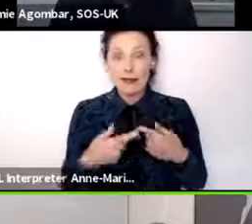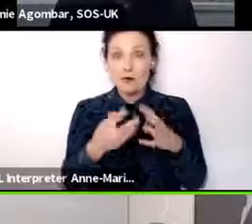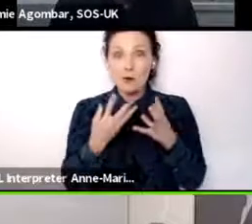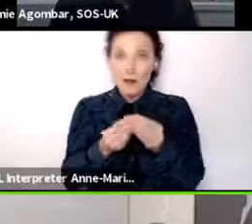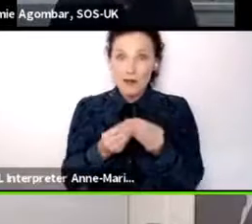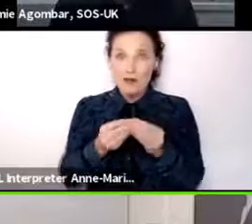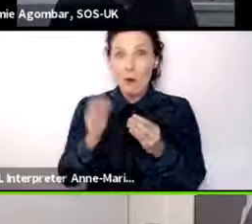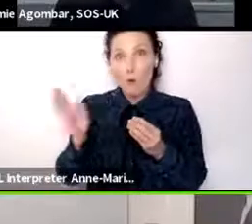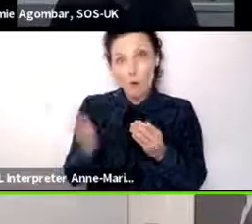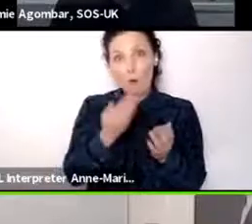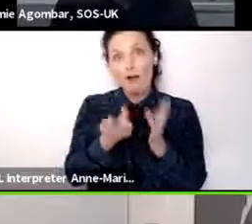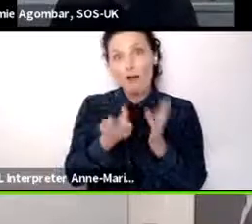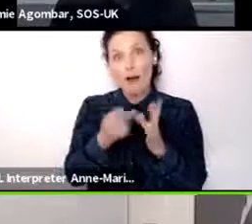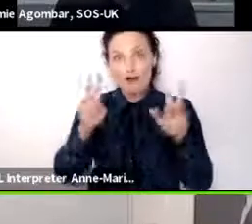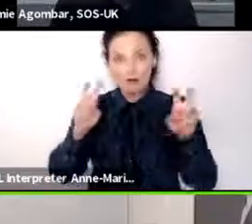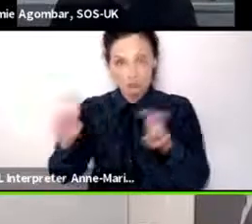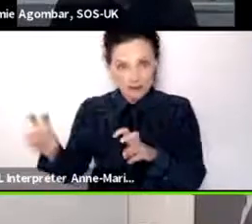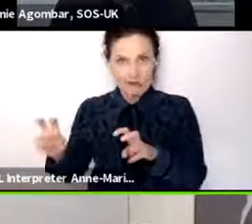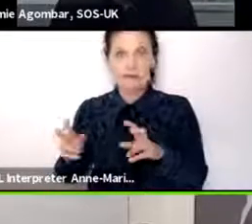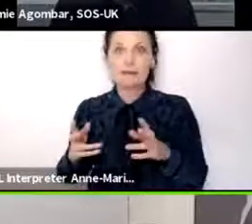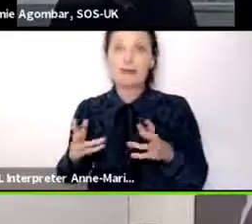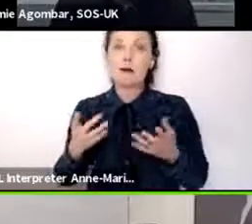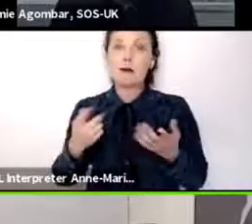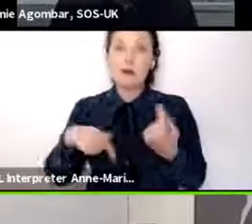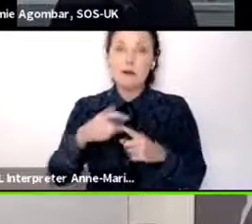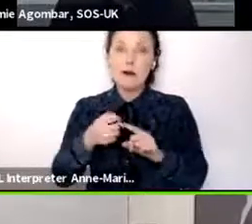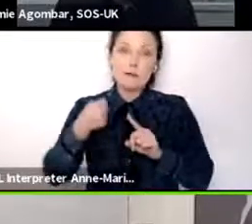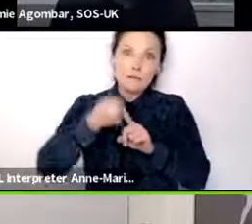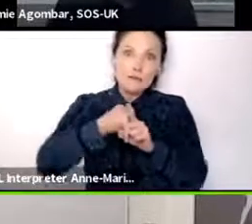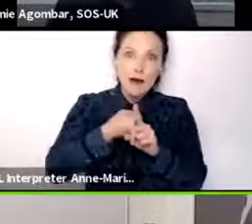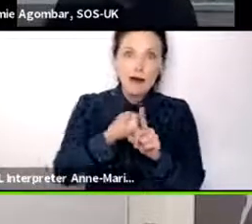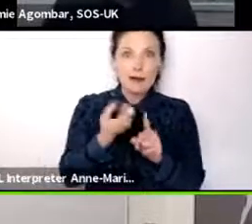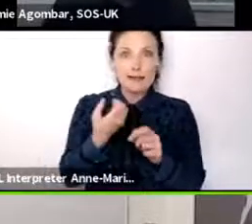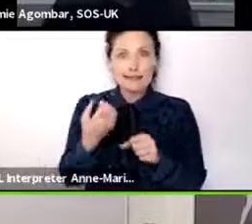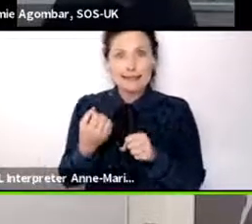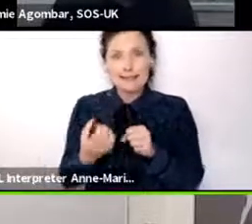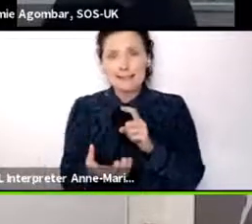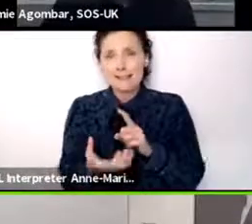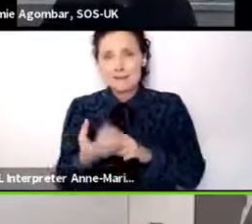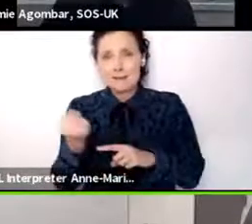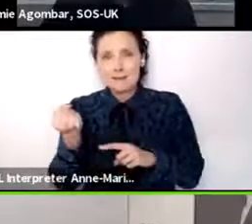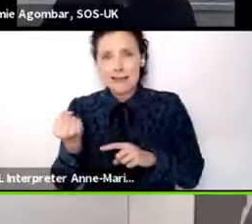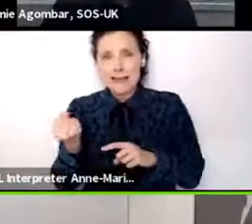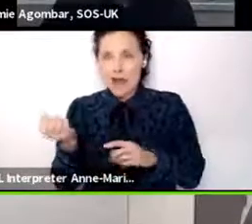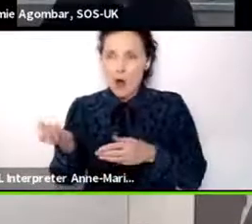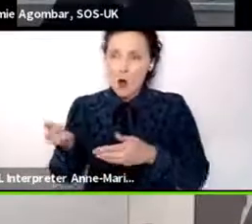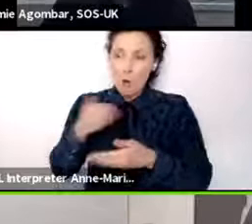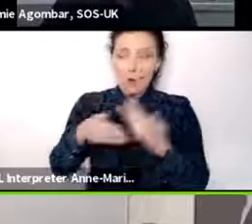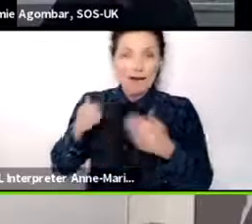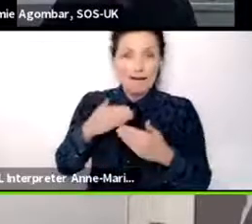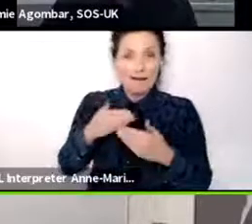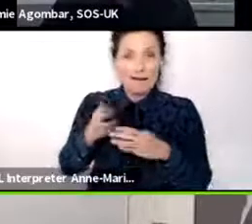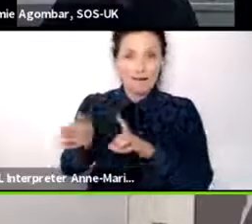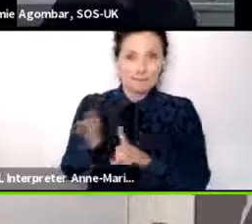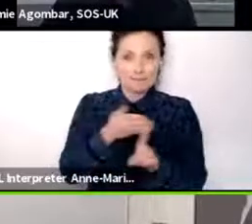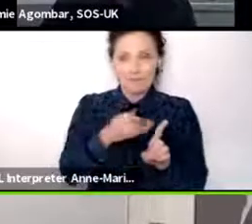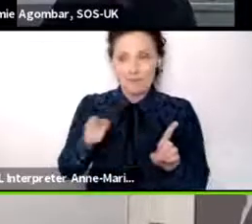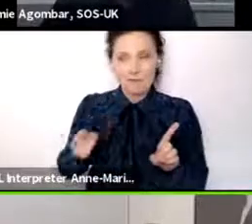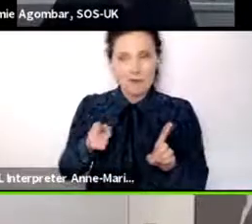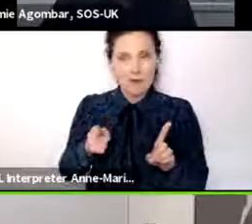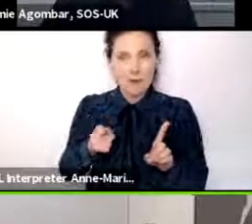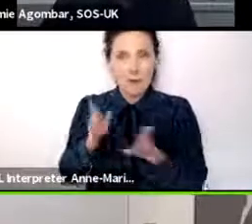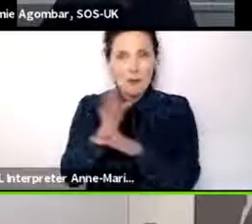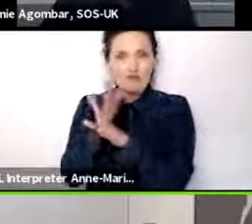that people said we have to fight really to to get so much back away from the outsourced private